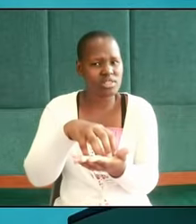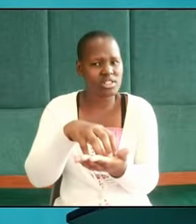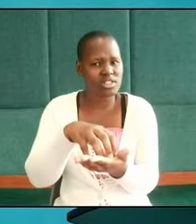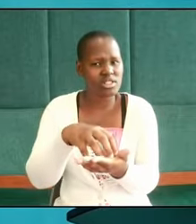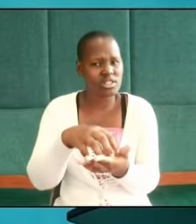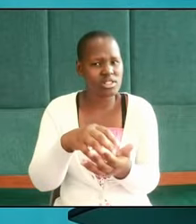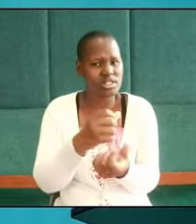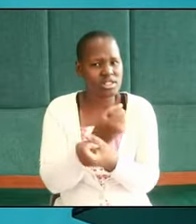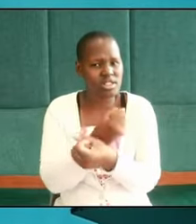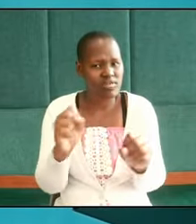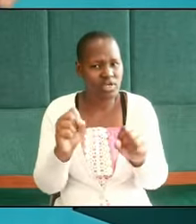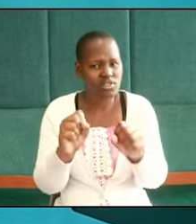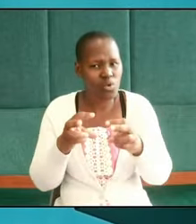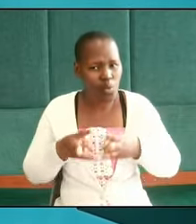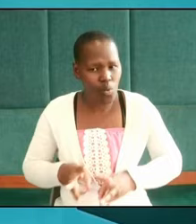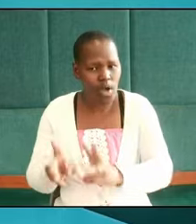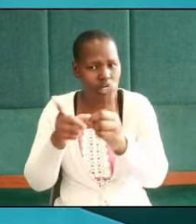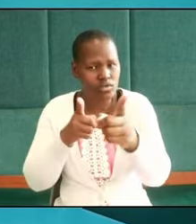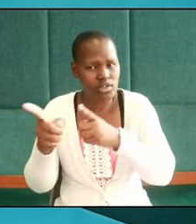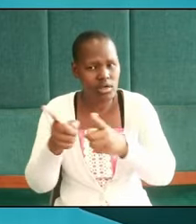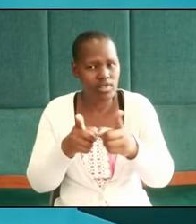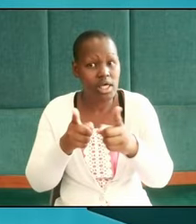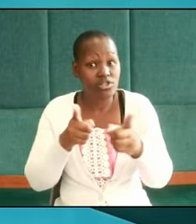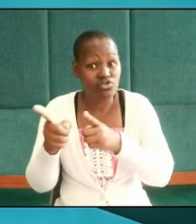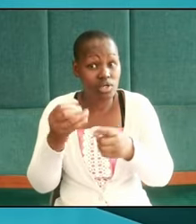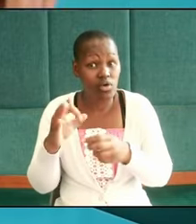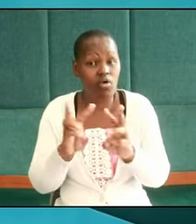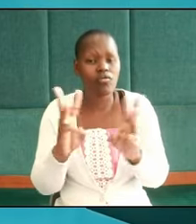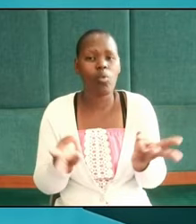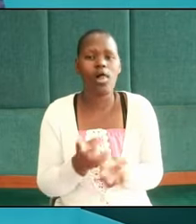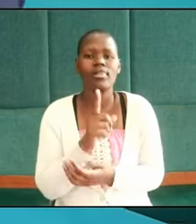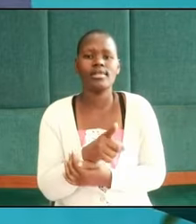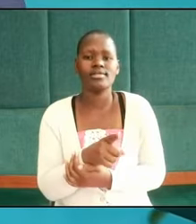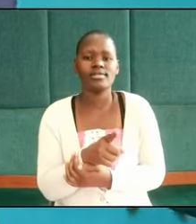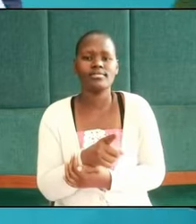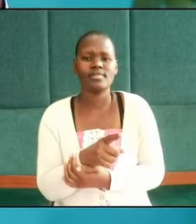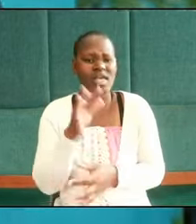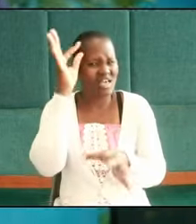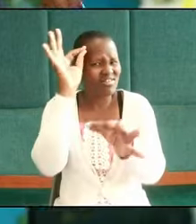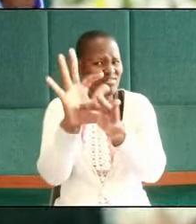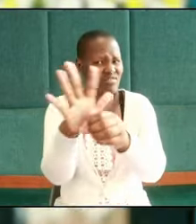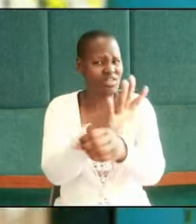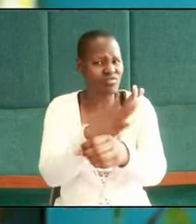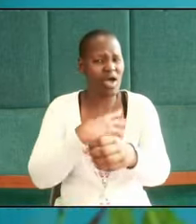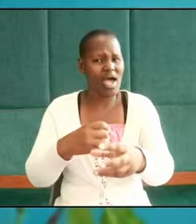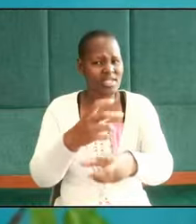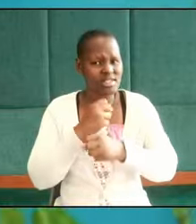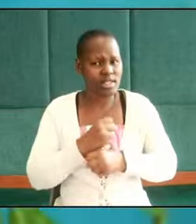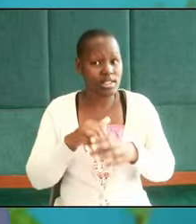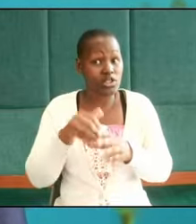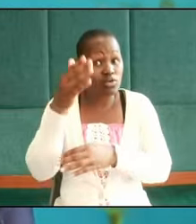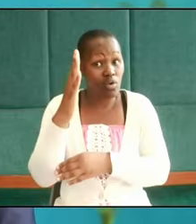to travel the journeys of this world being faithful and trusting God